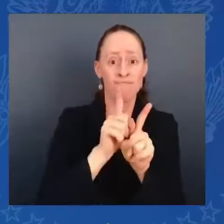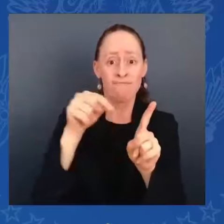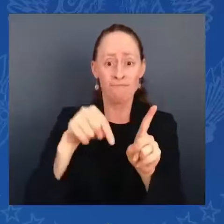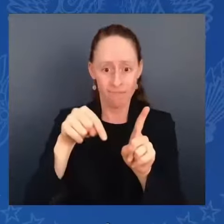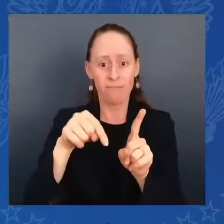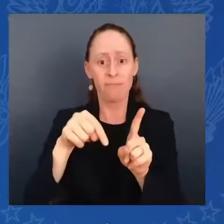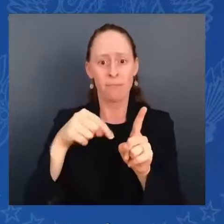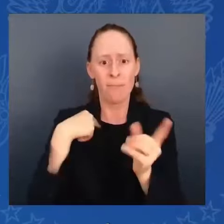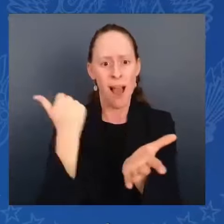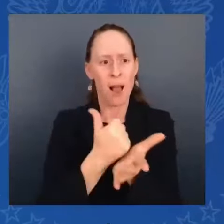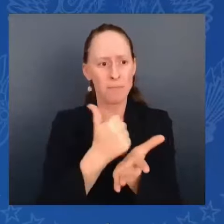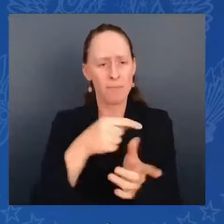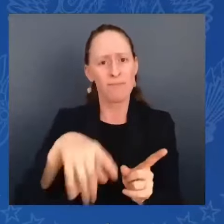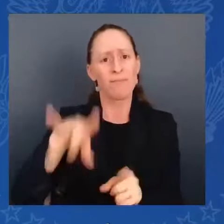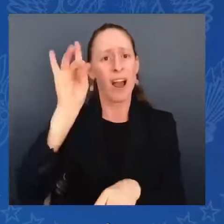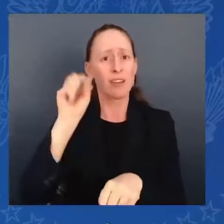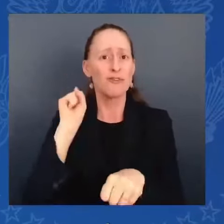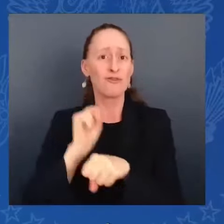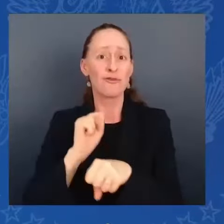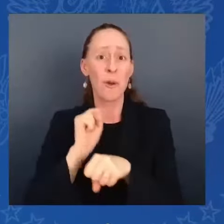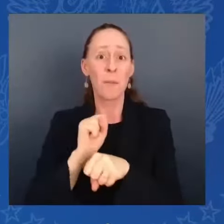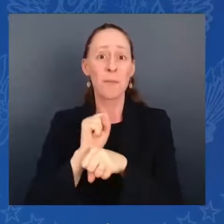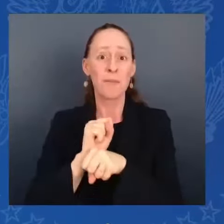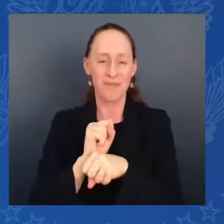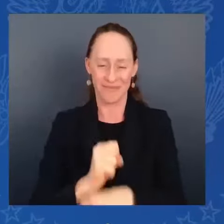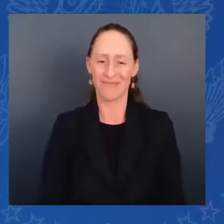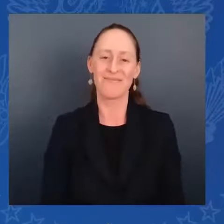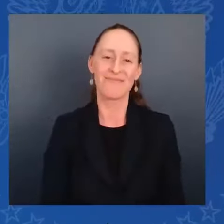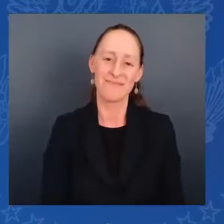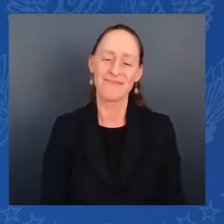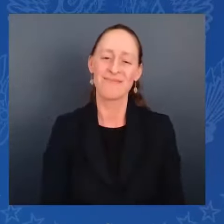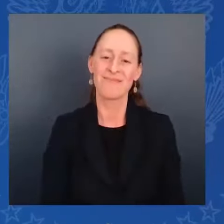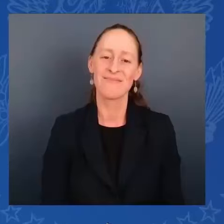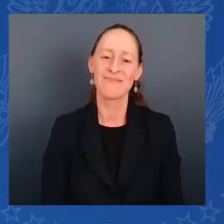We're making quality child care more affordable.